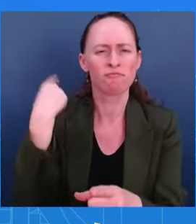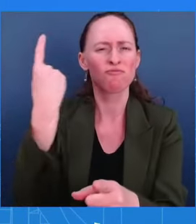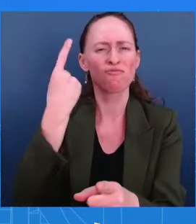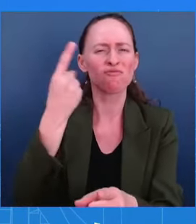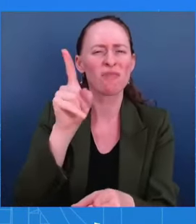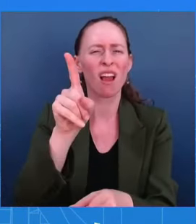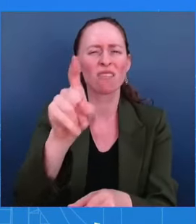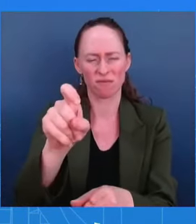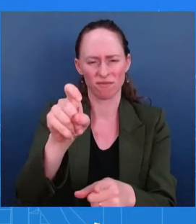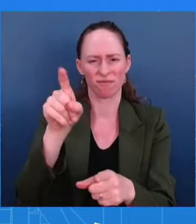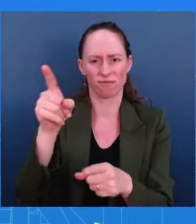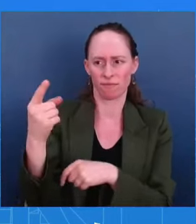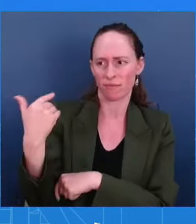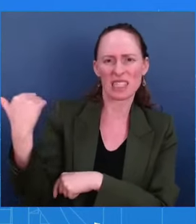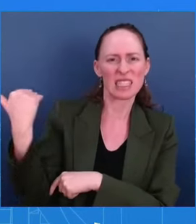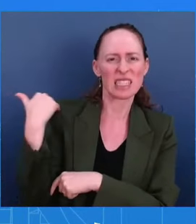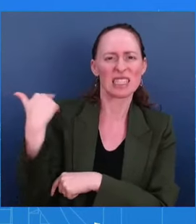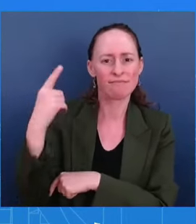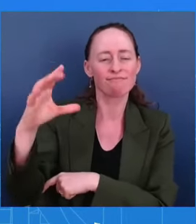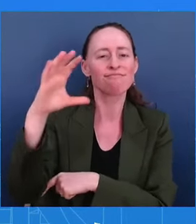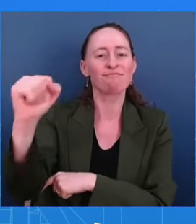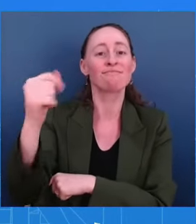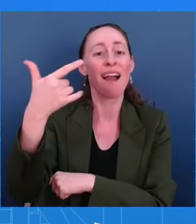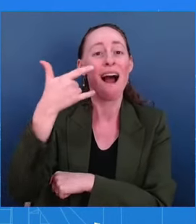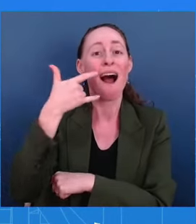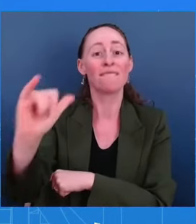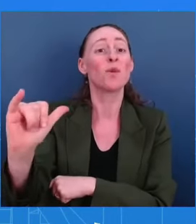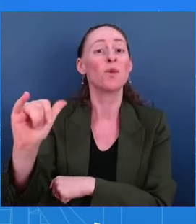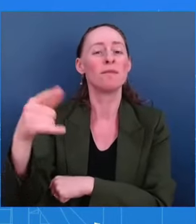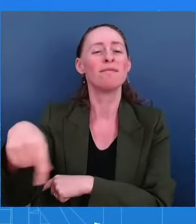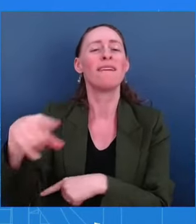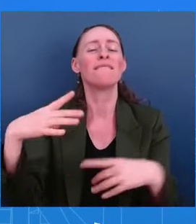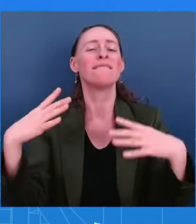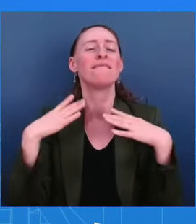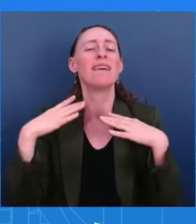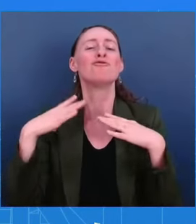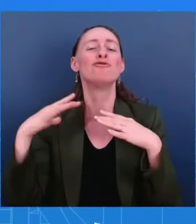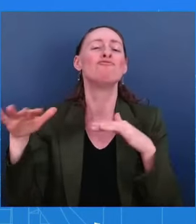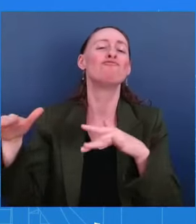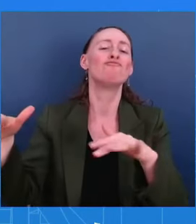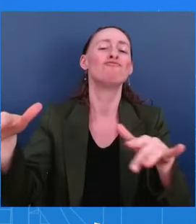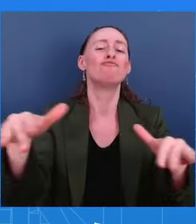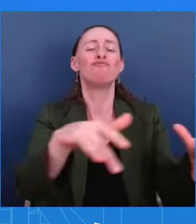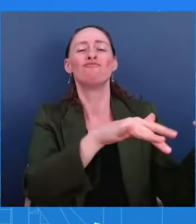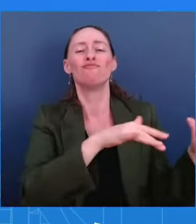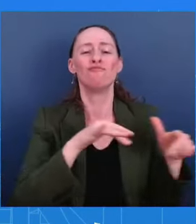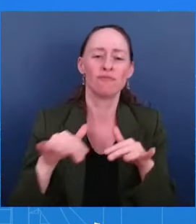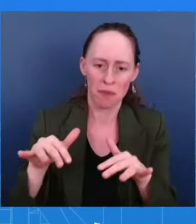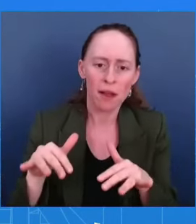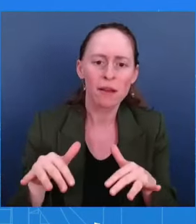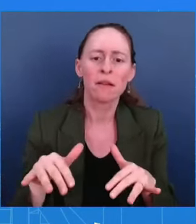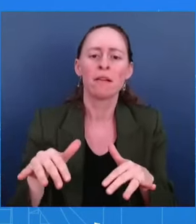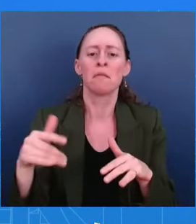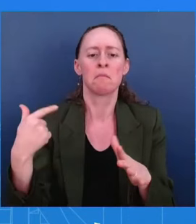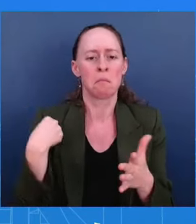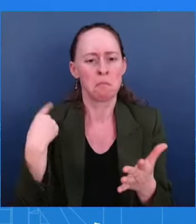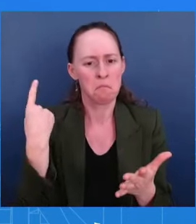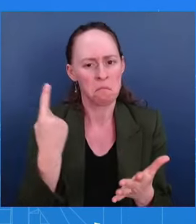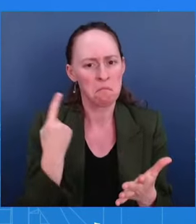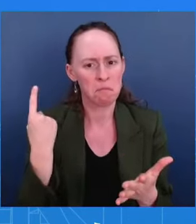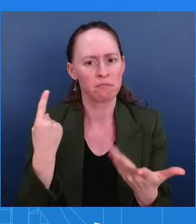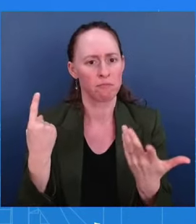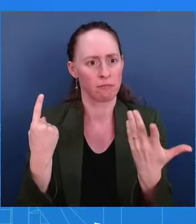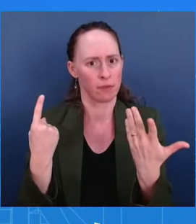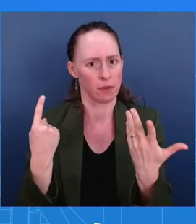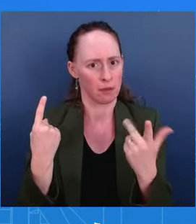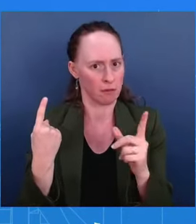Does he reimburse Joe Piani for the ranch and can tell us how much? Yeah, so what can tell you, look, I'm not going